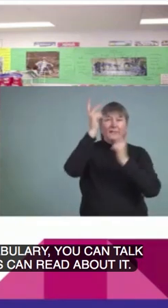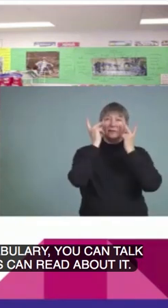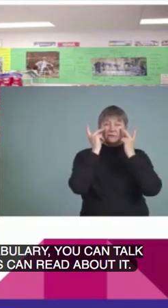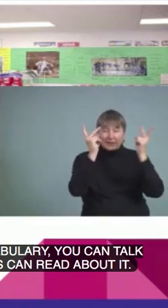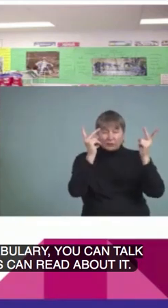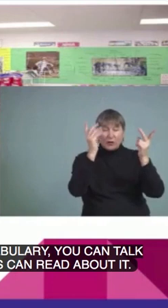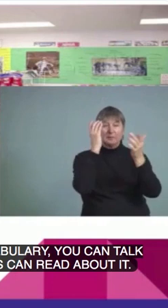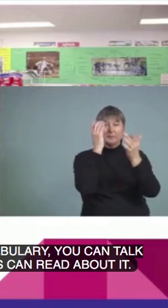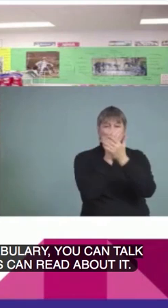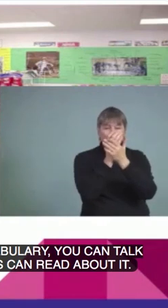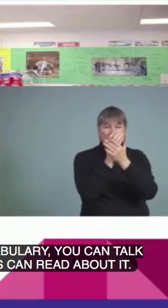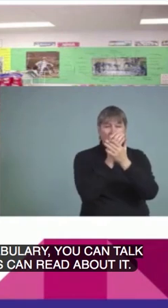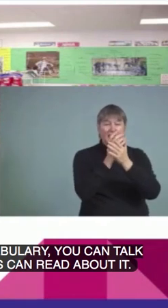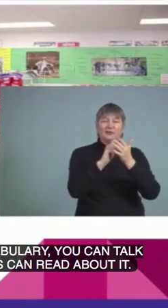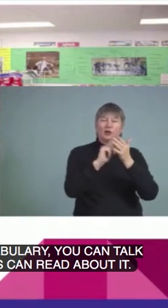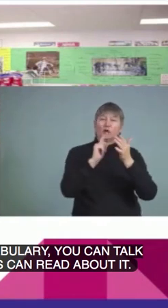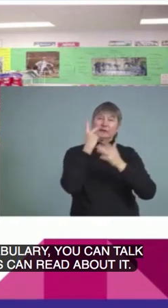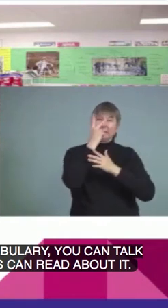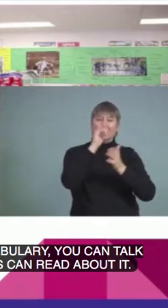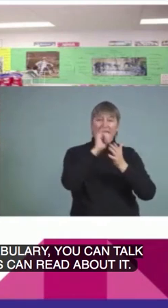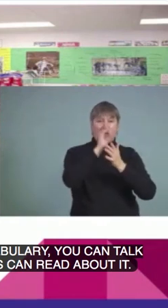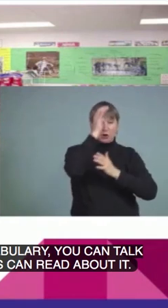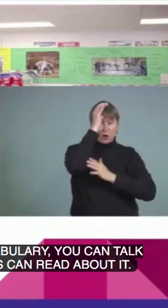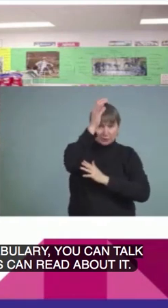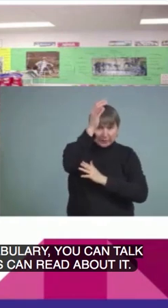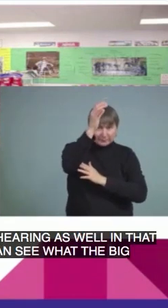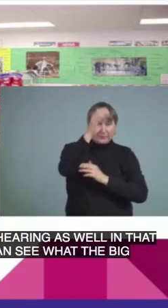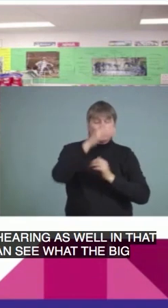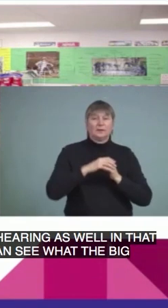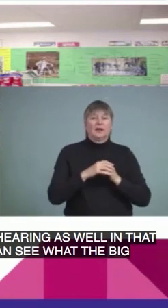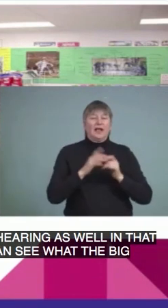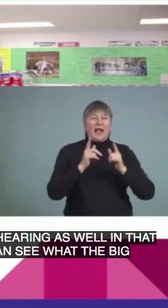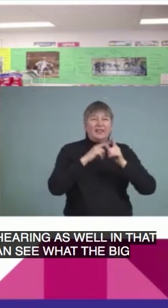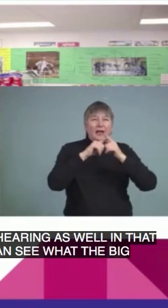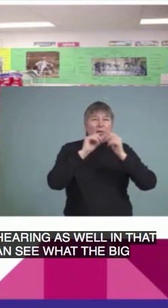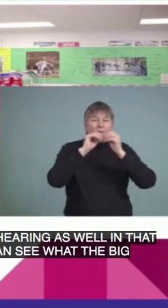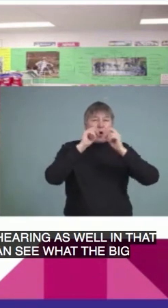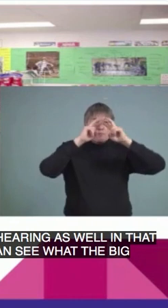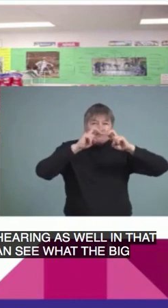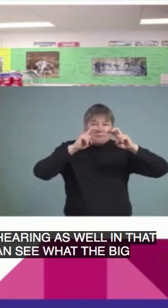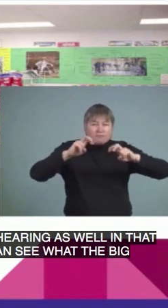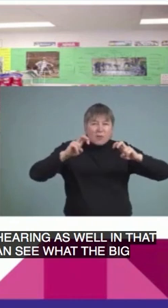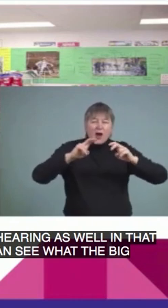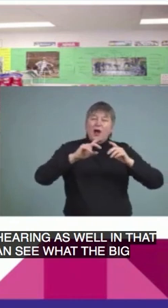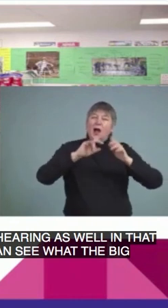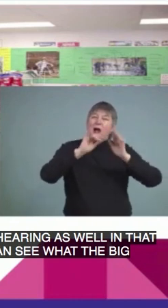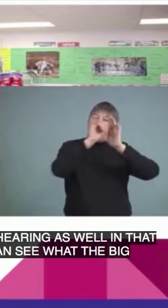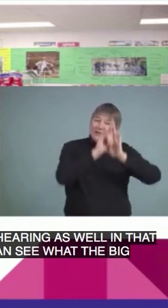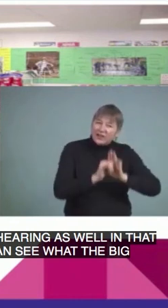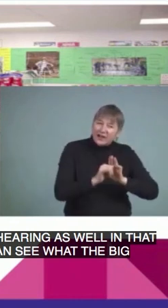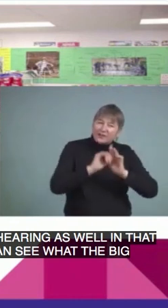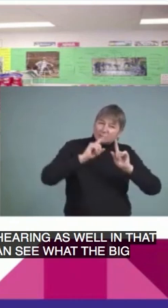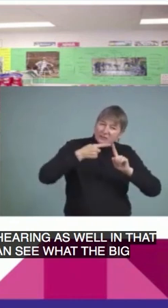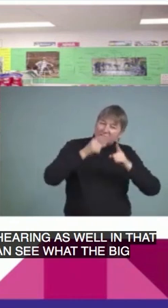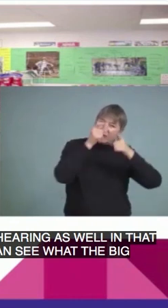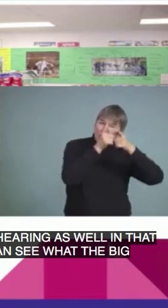they can see what the big concept is and picking apart the ice and isolating some vocabulary so that they can